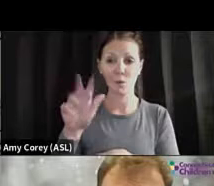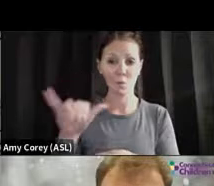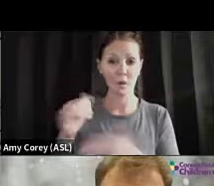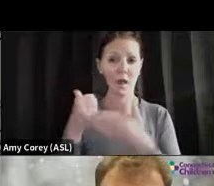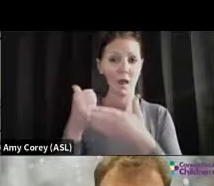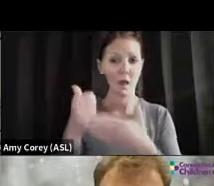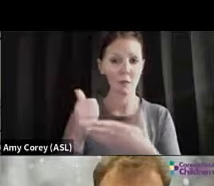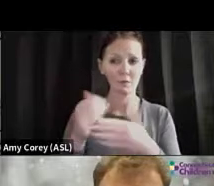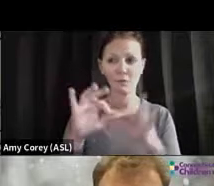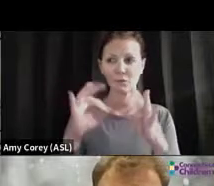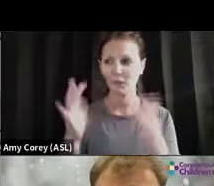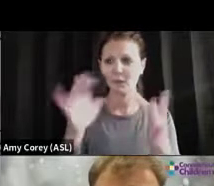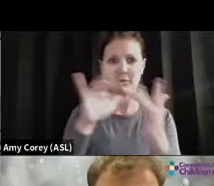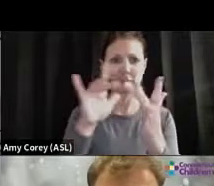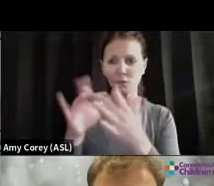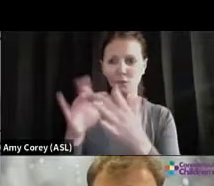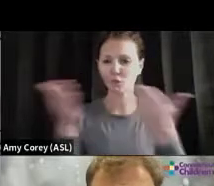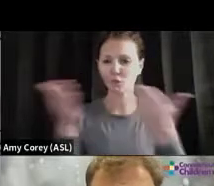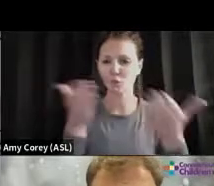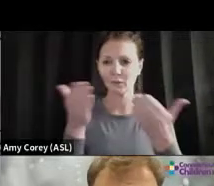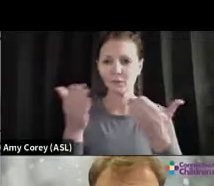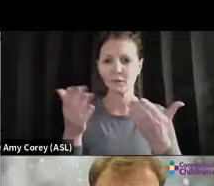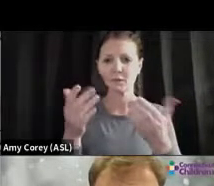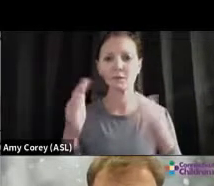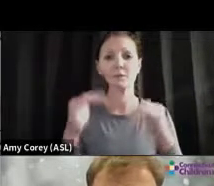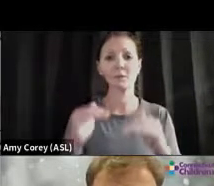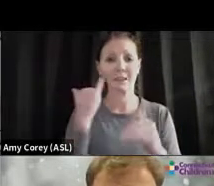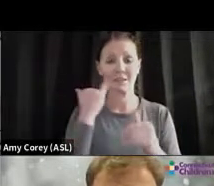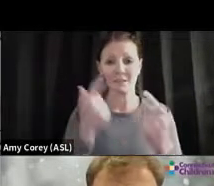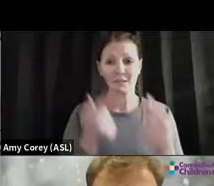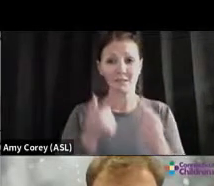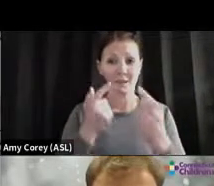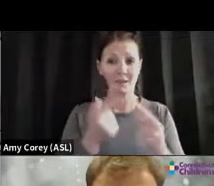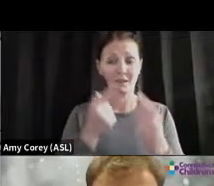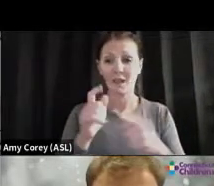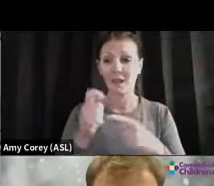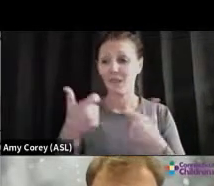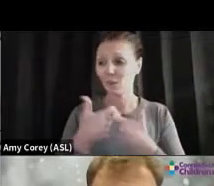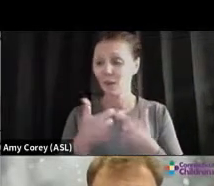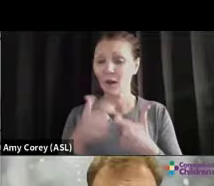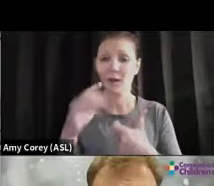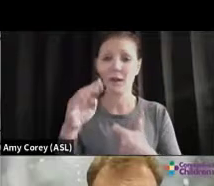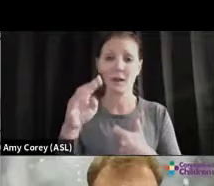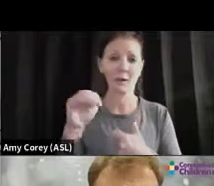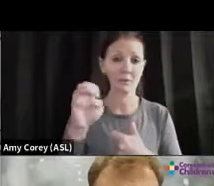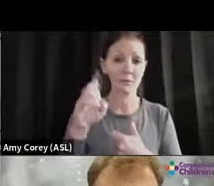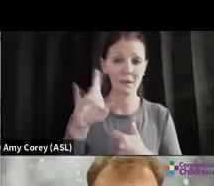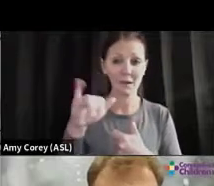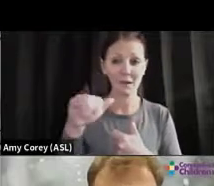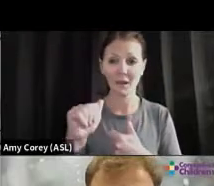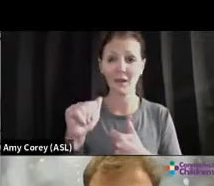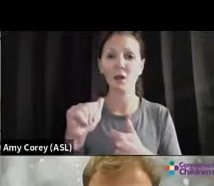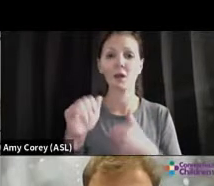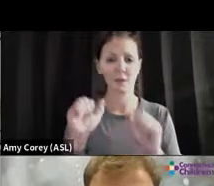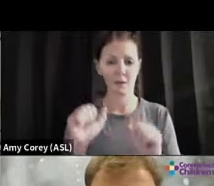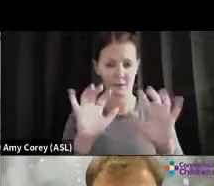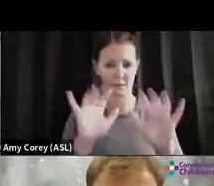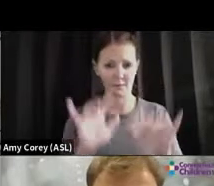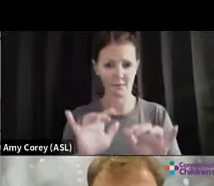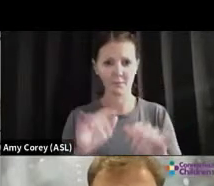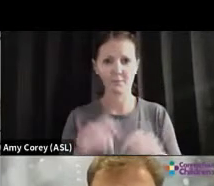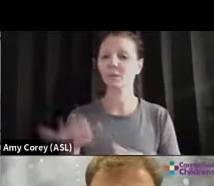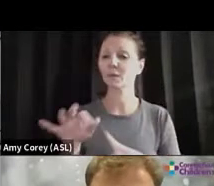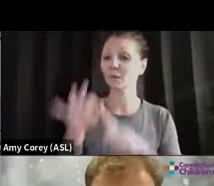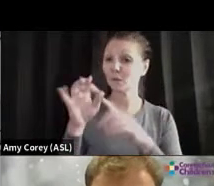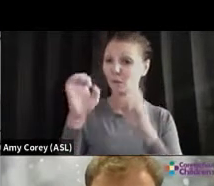you're struggling with trying to figure out electronics and navigating all of that, commonsensemedia.org is a wonderful website. If you want to learn more about special education